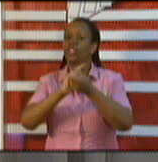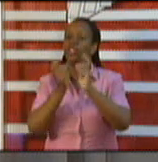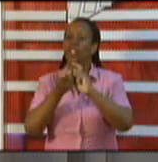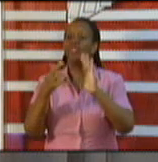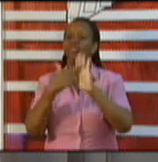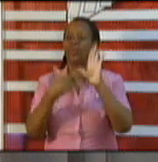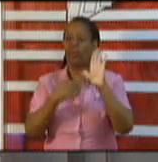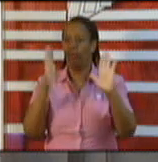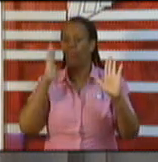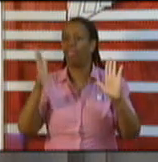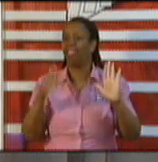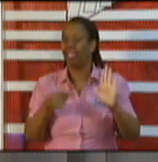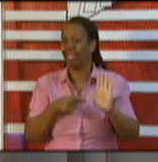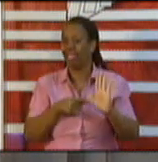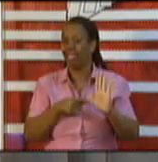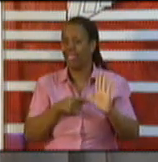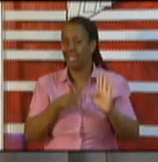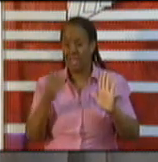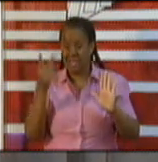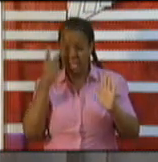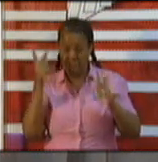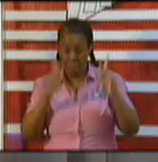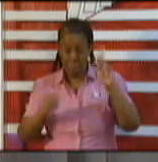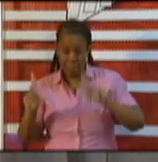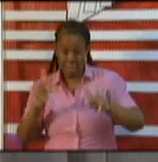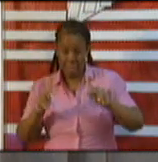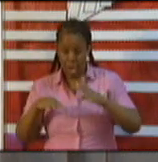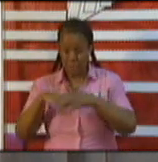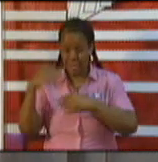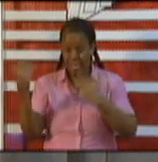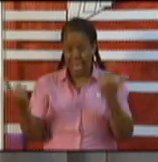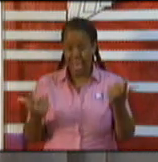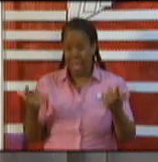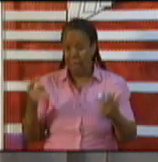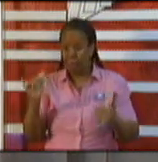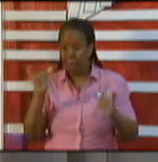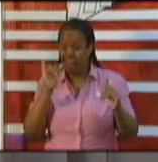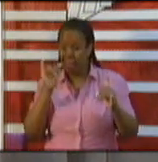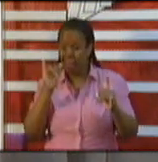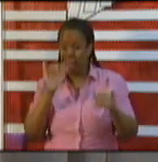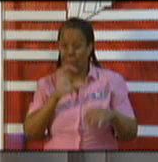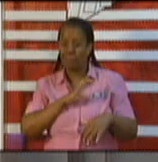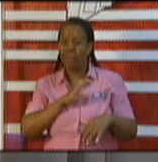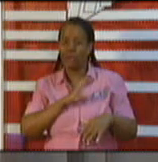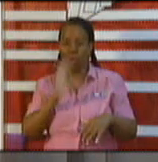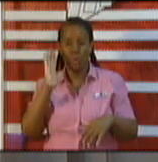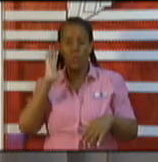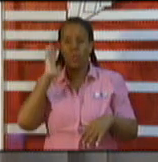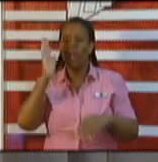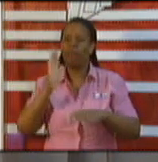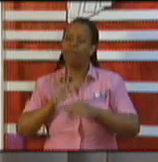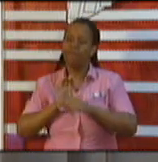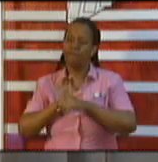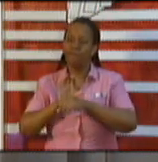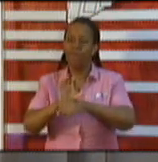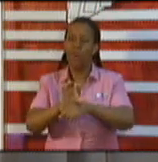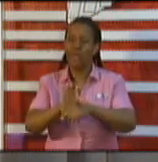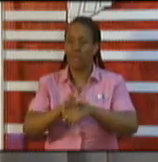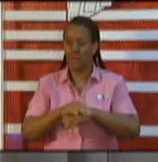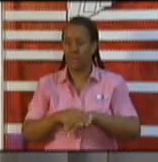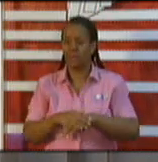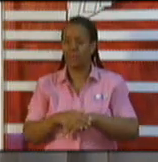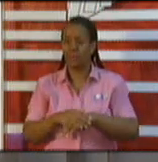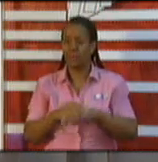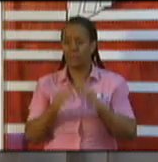their congregation outside of bars. The police service will enforce the law and they have the full support of the government, who in